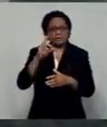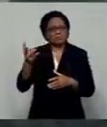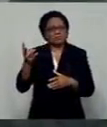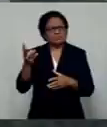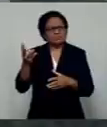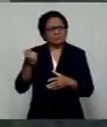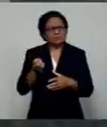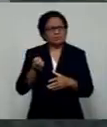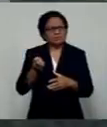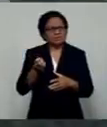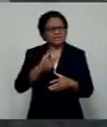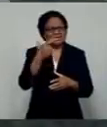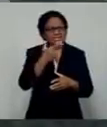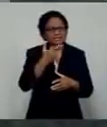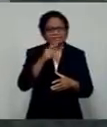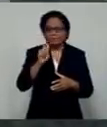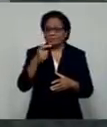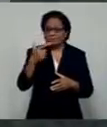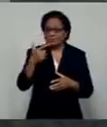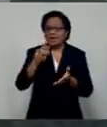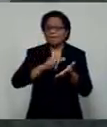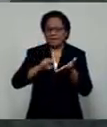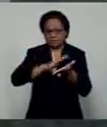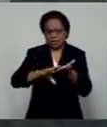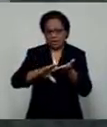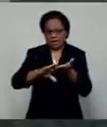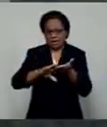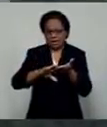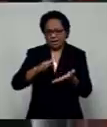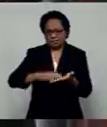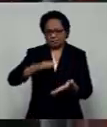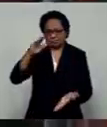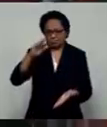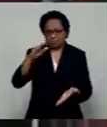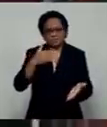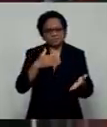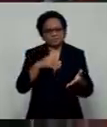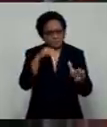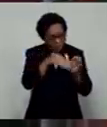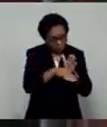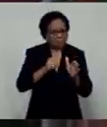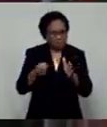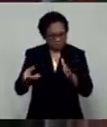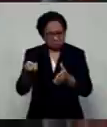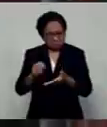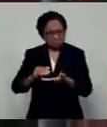million in revenue over the last five years, despite the current economic situation.